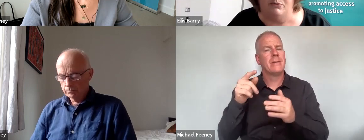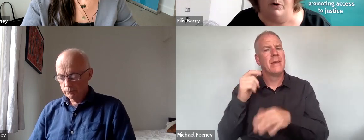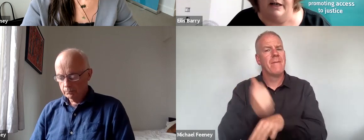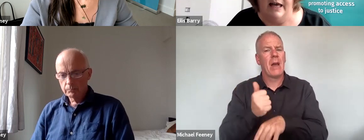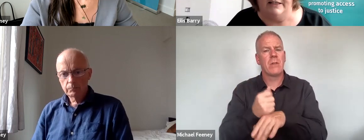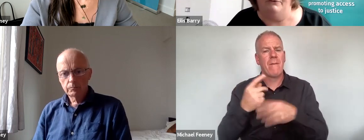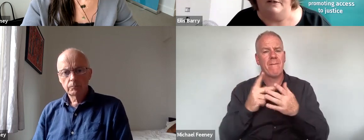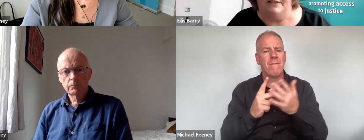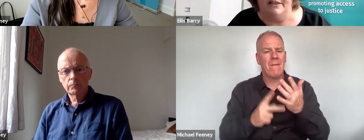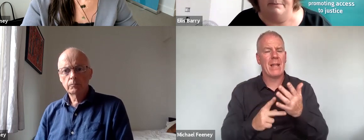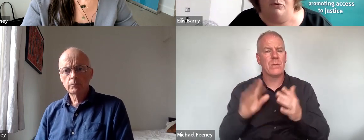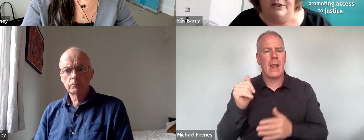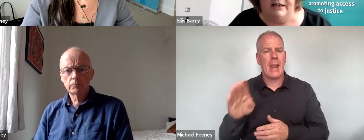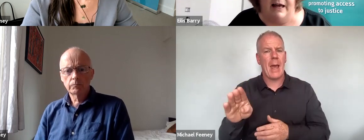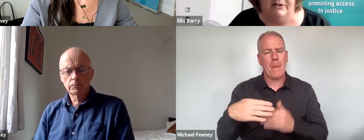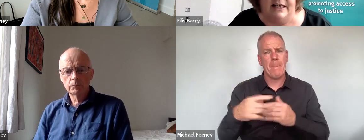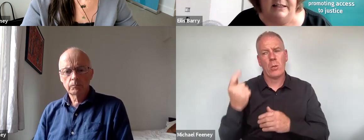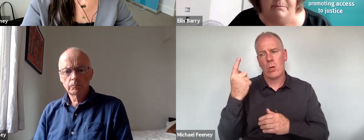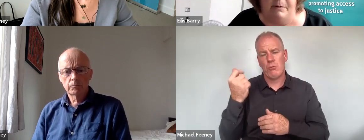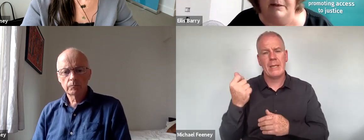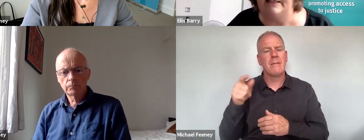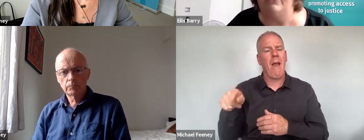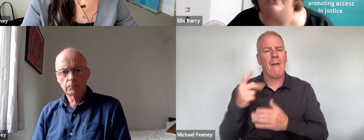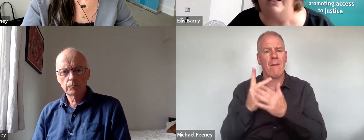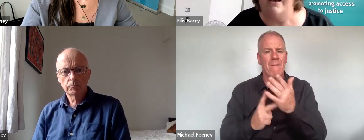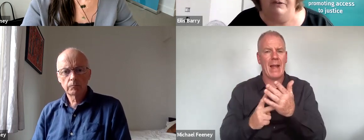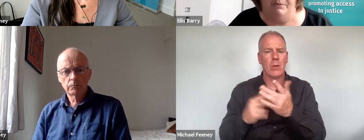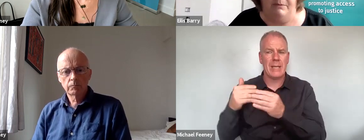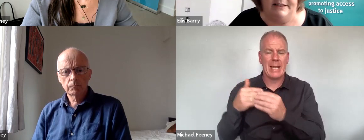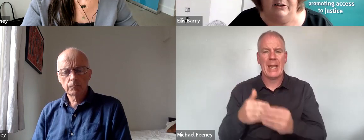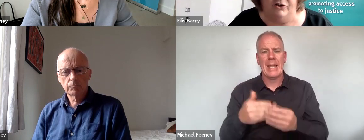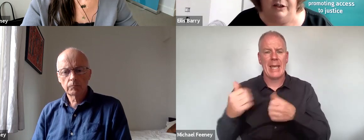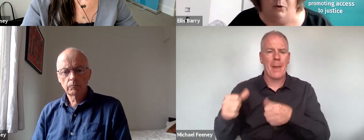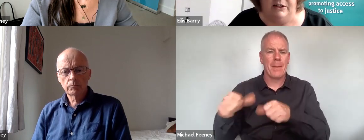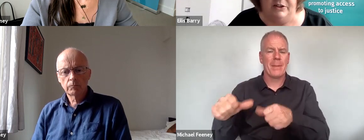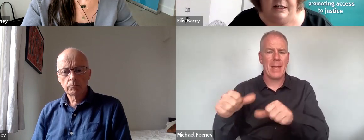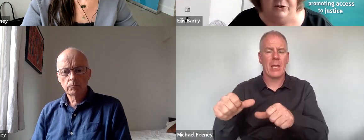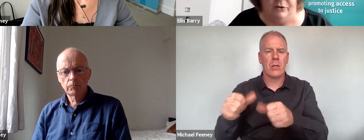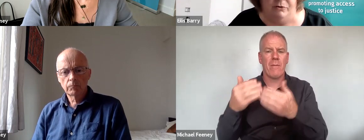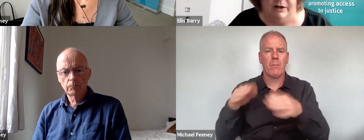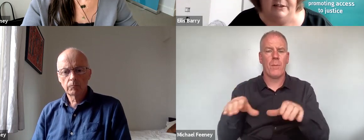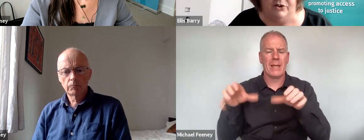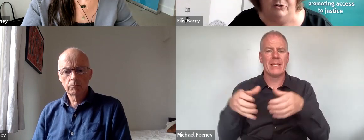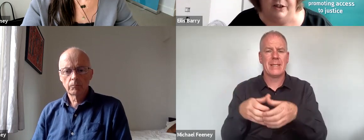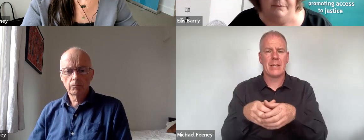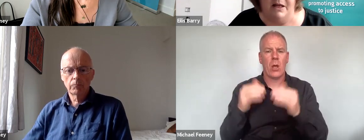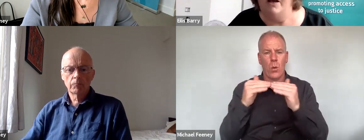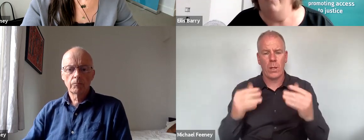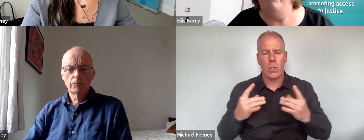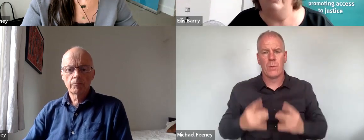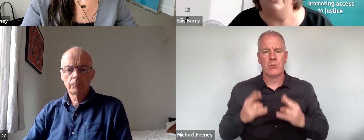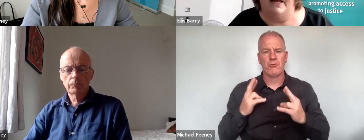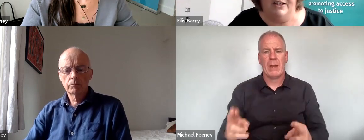recently, his work has focused on supporting a values-led implementation of the public sector equality and human rights duty.